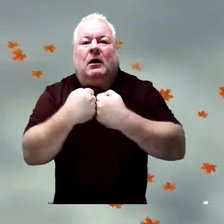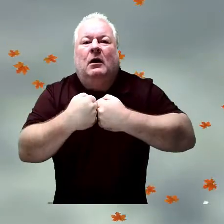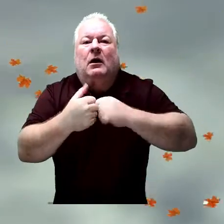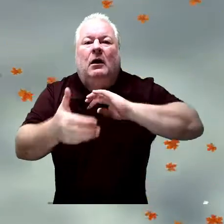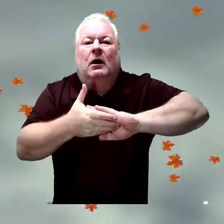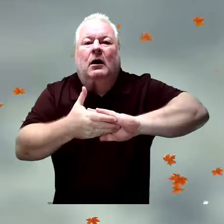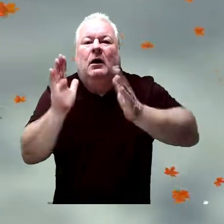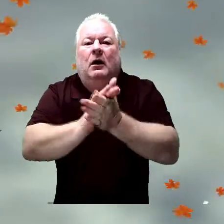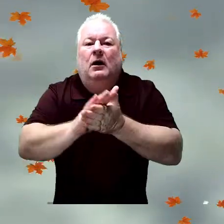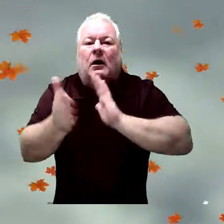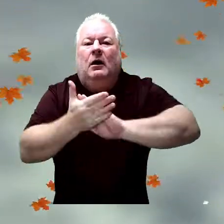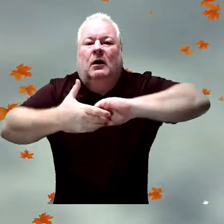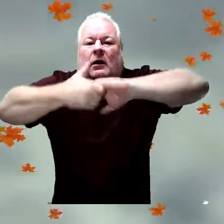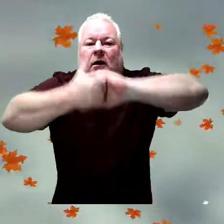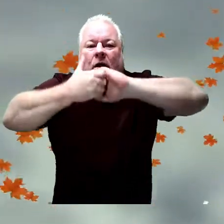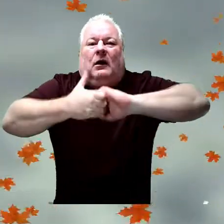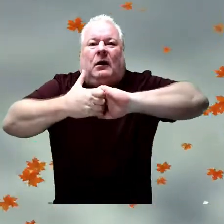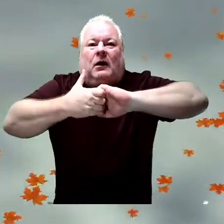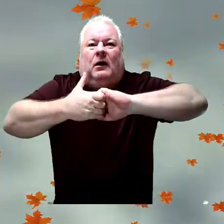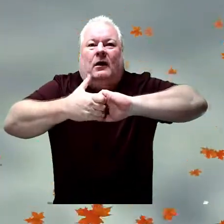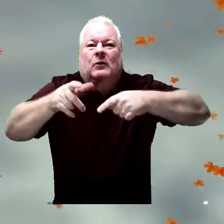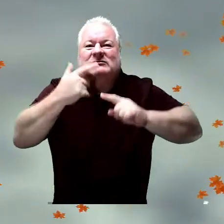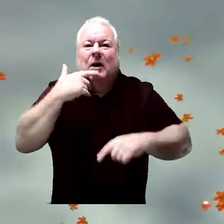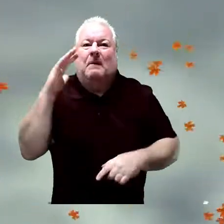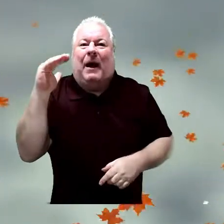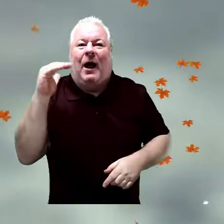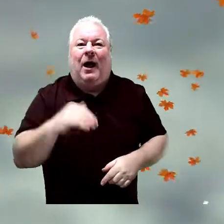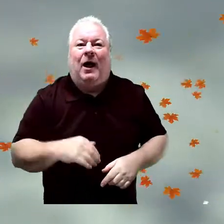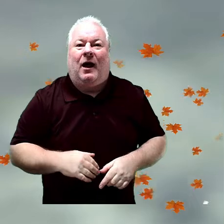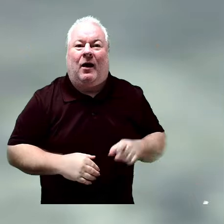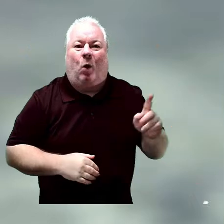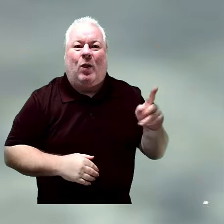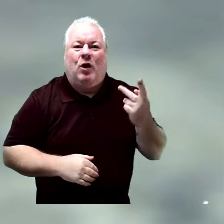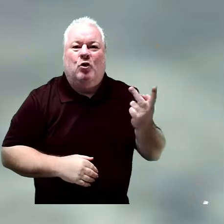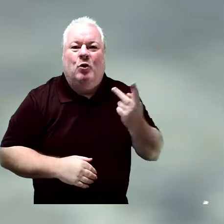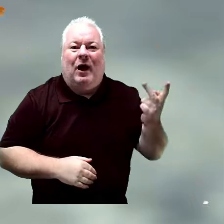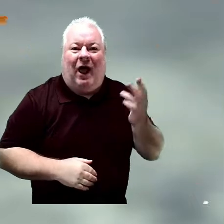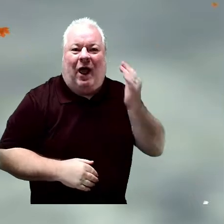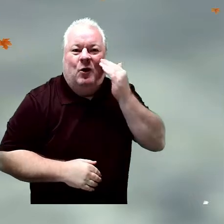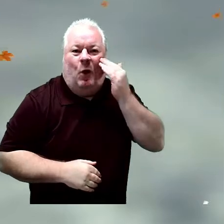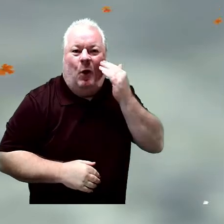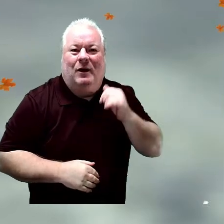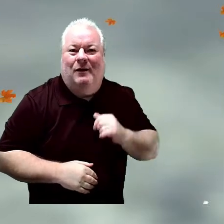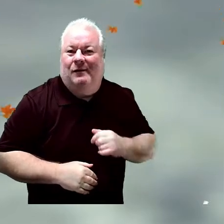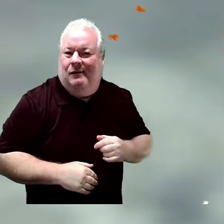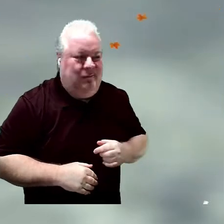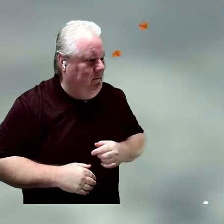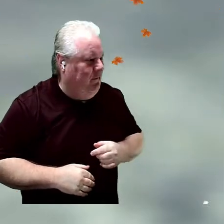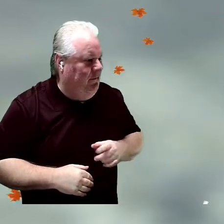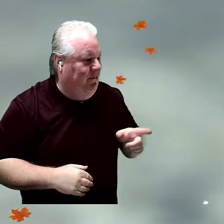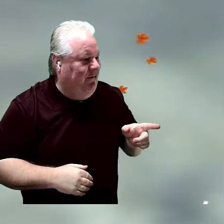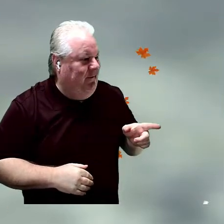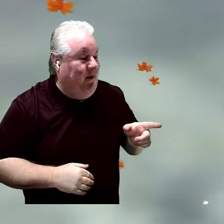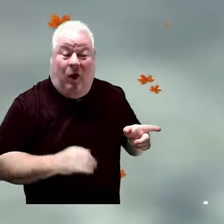handshake when we say goodbye. Oh, a handshake? Yeah. A special one that only you and I do. Or